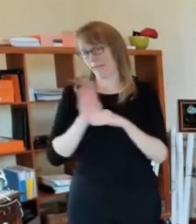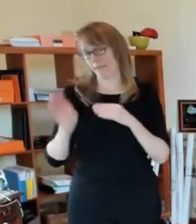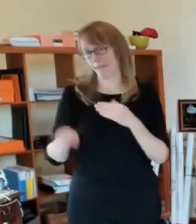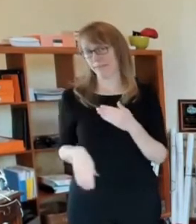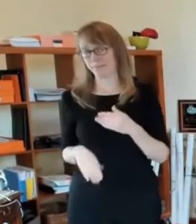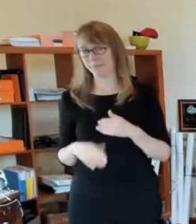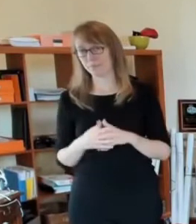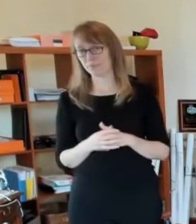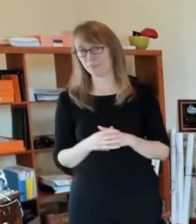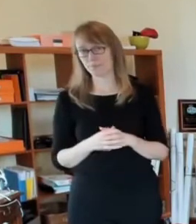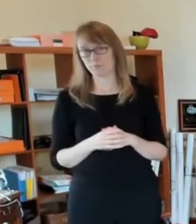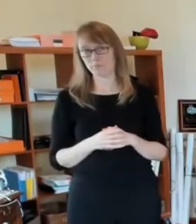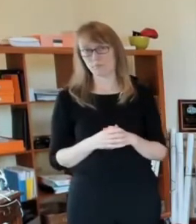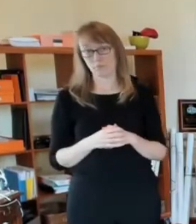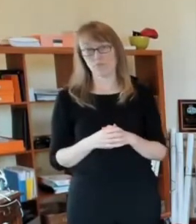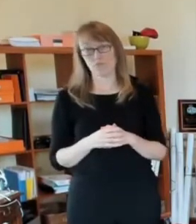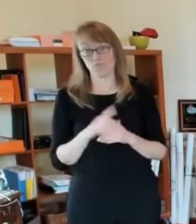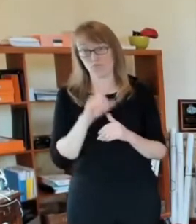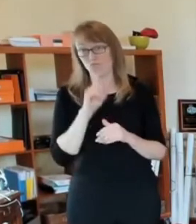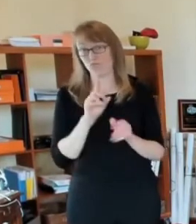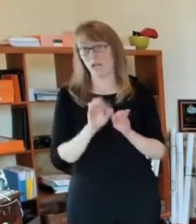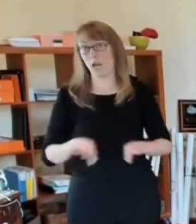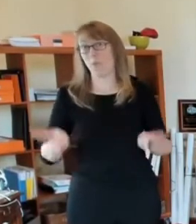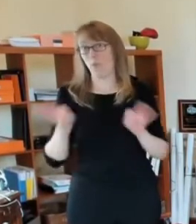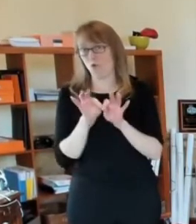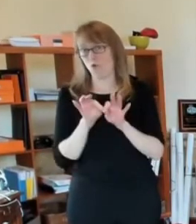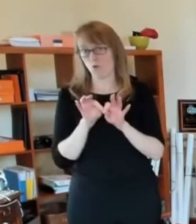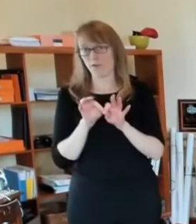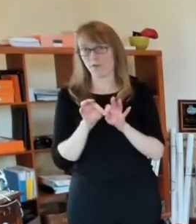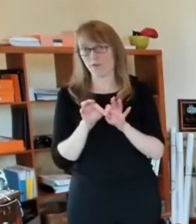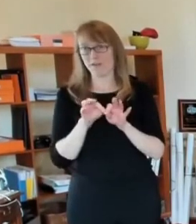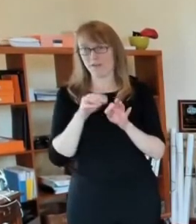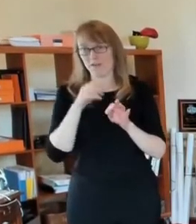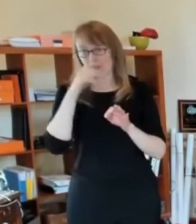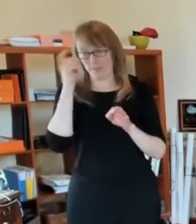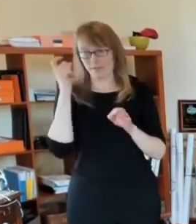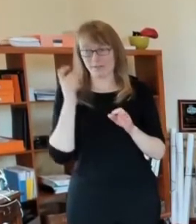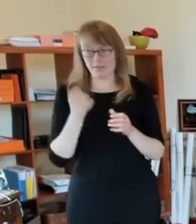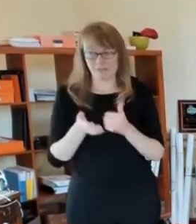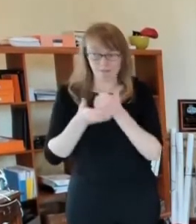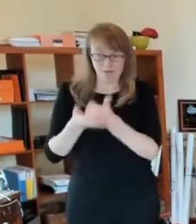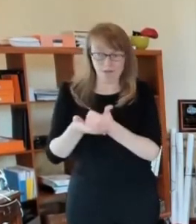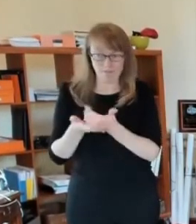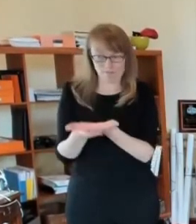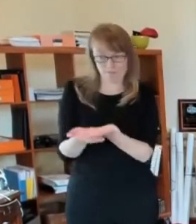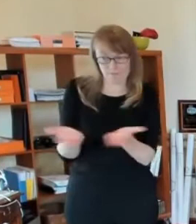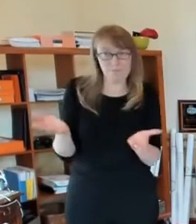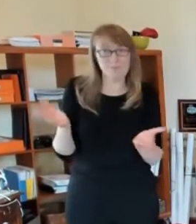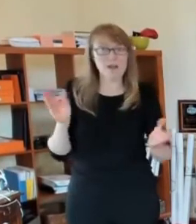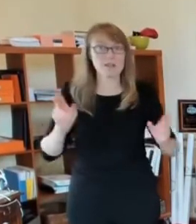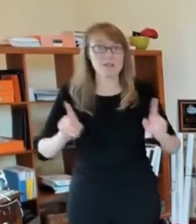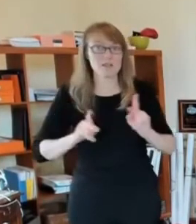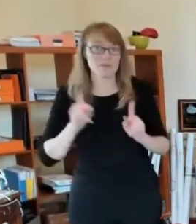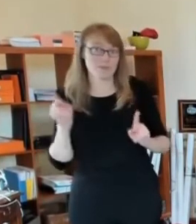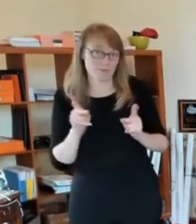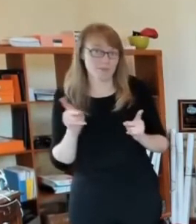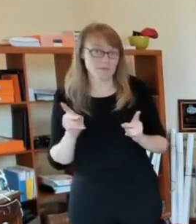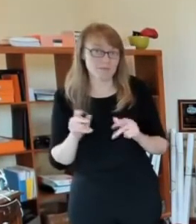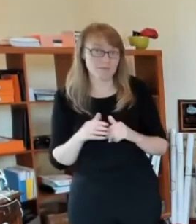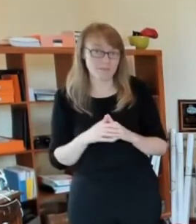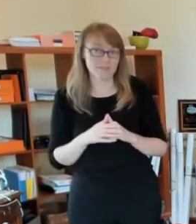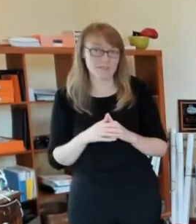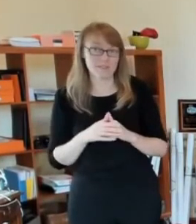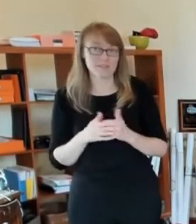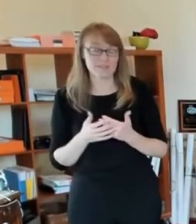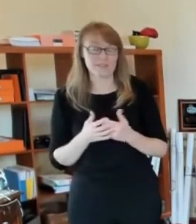think these are especially important ones because these go to the humanitarian aspect of taking care of our of